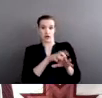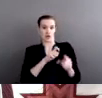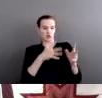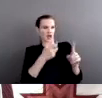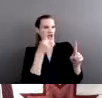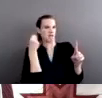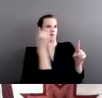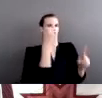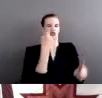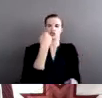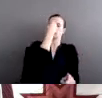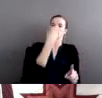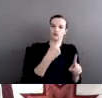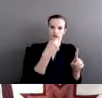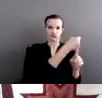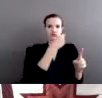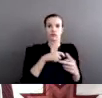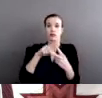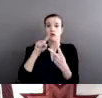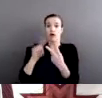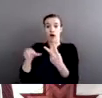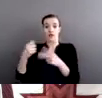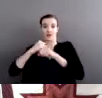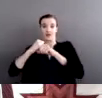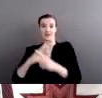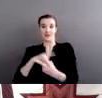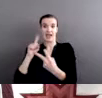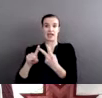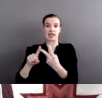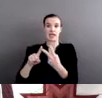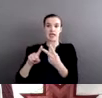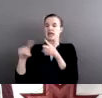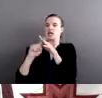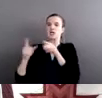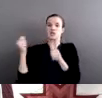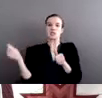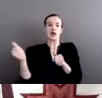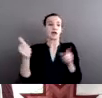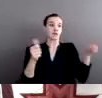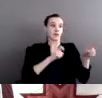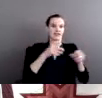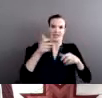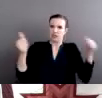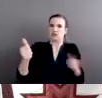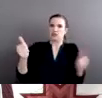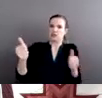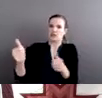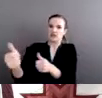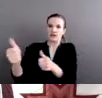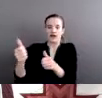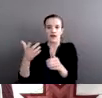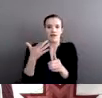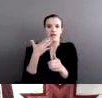other defendant led police on a short but very high speed chase that thankfully ended in property